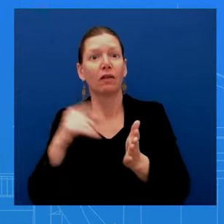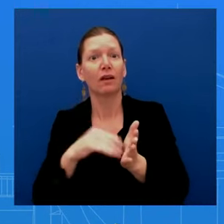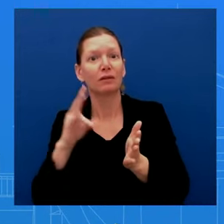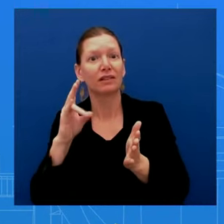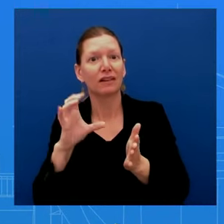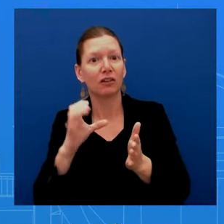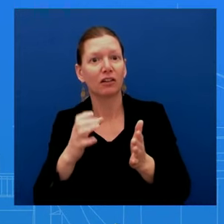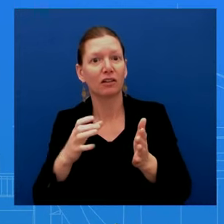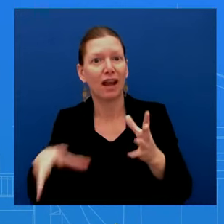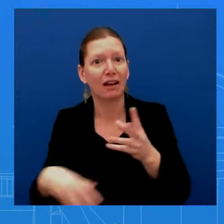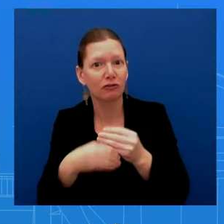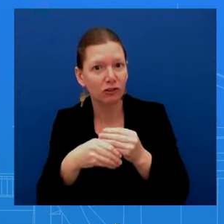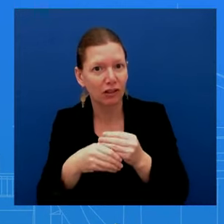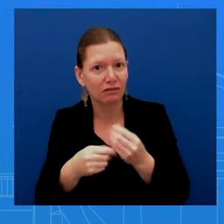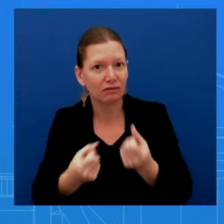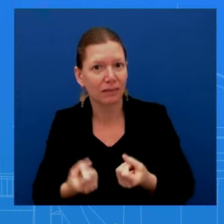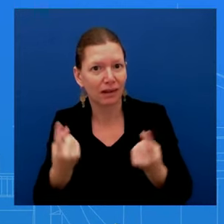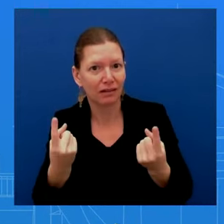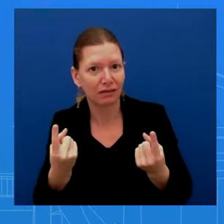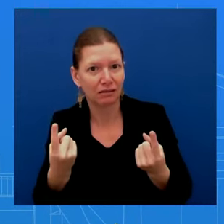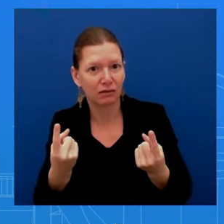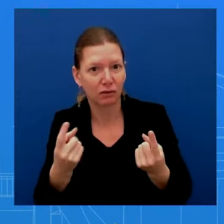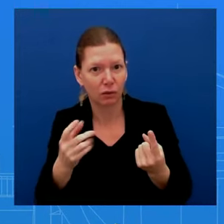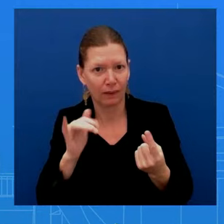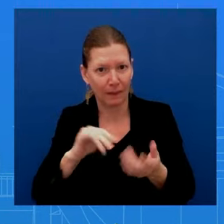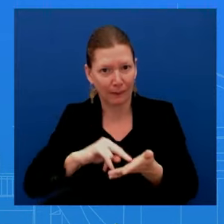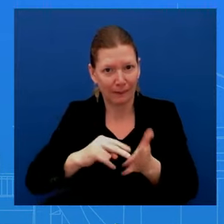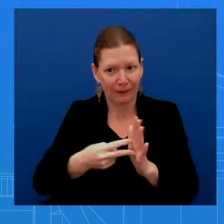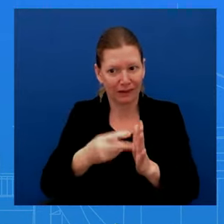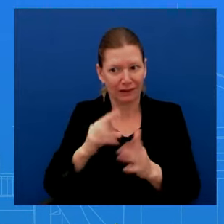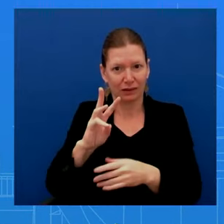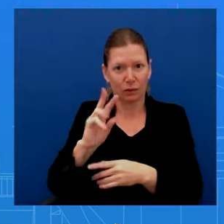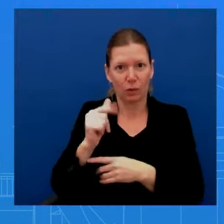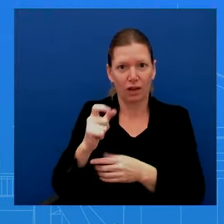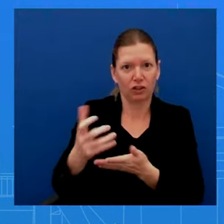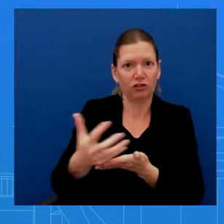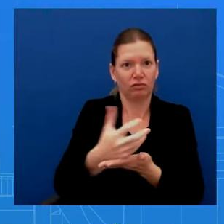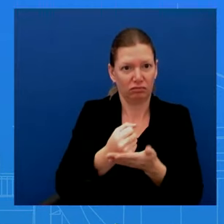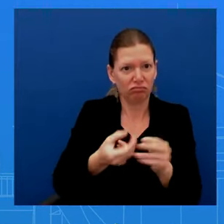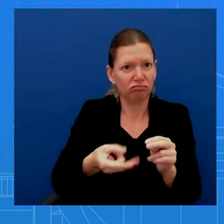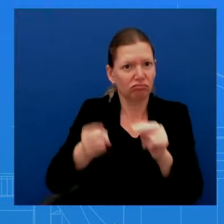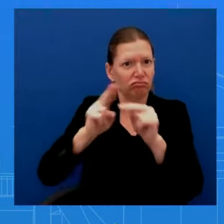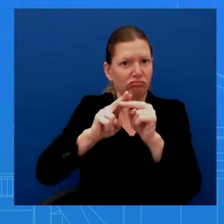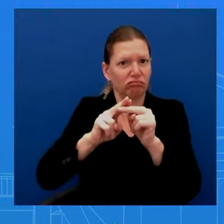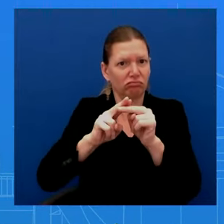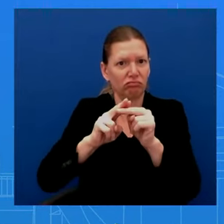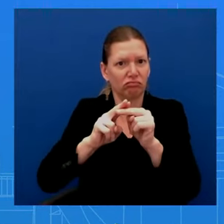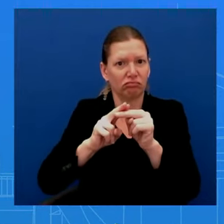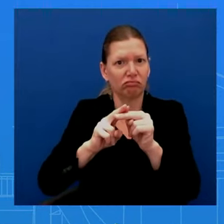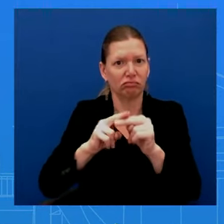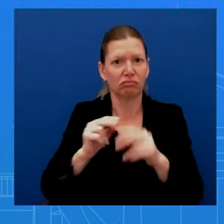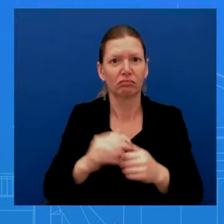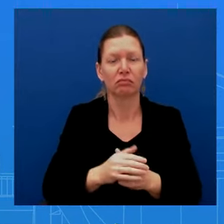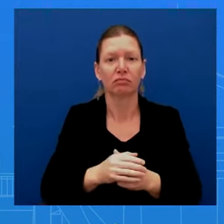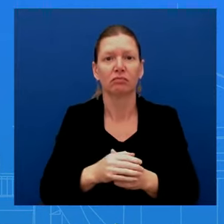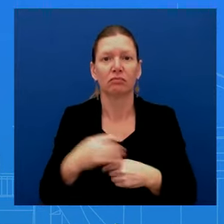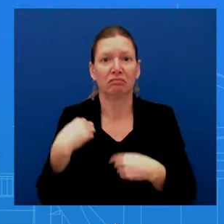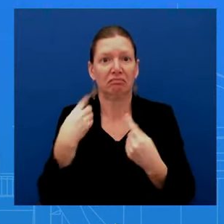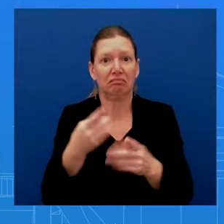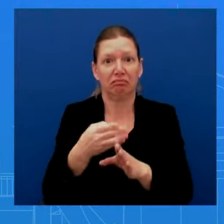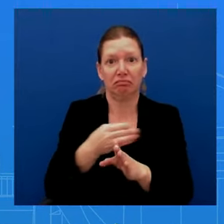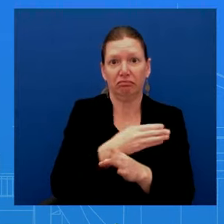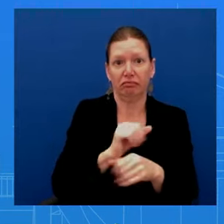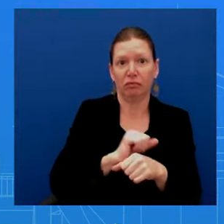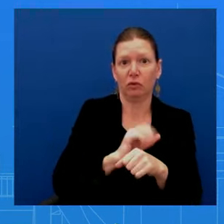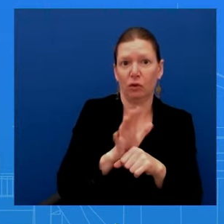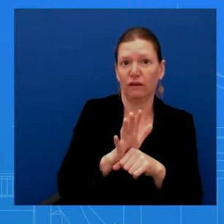since pre-pandemic. And, of course, employment gains are also meaning more Americans are getting those paychecks,